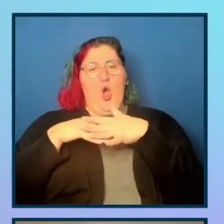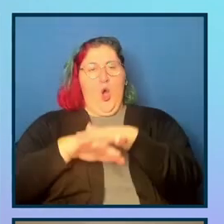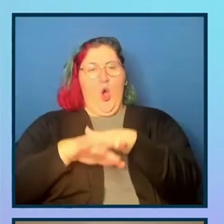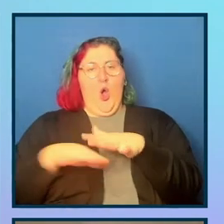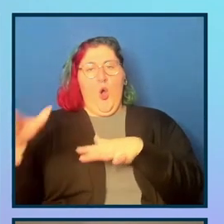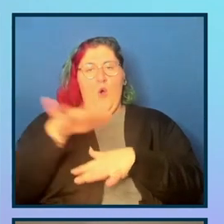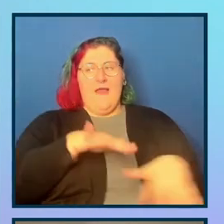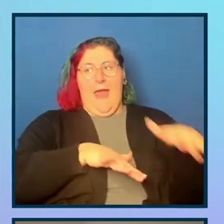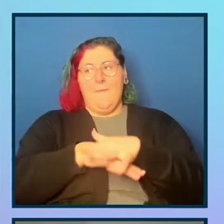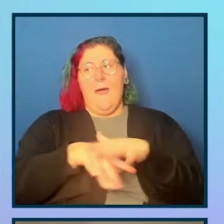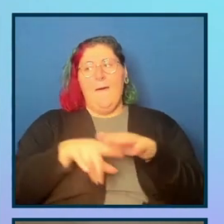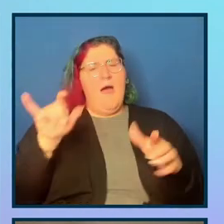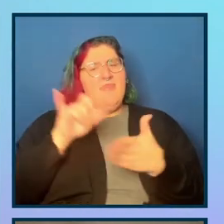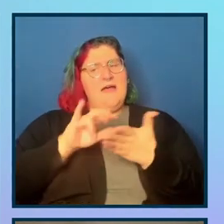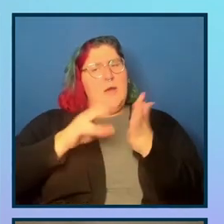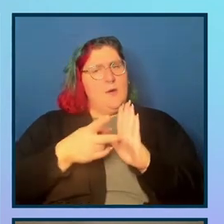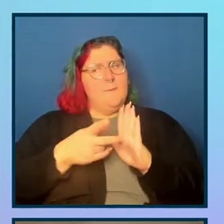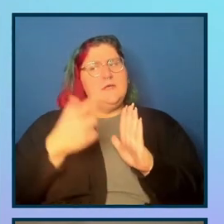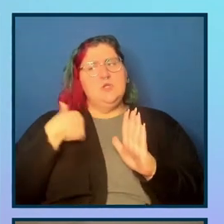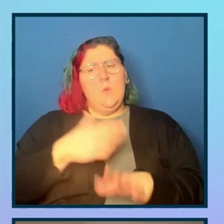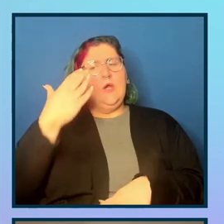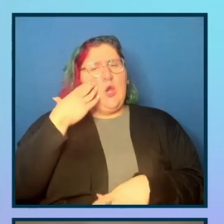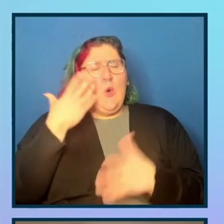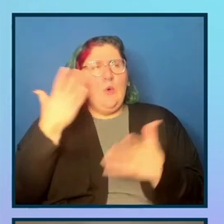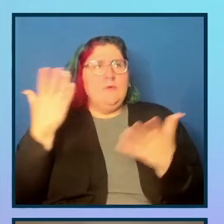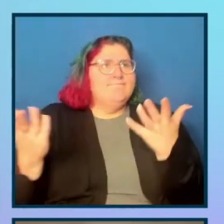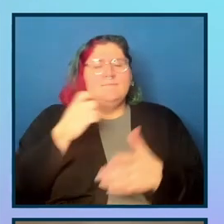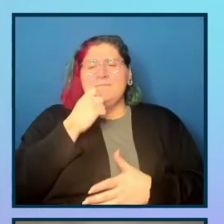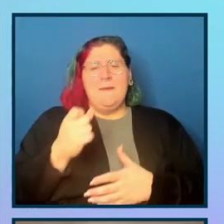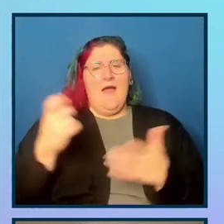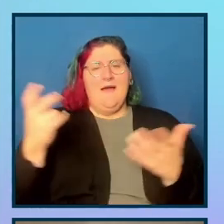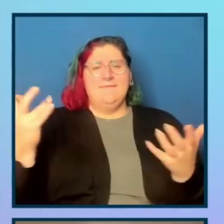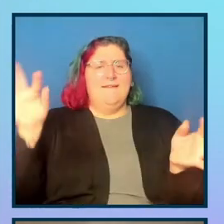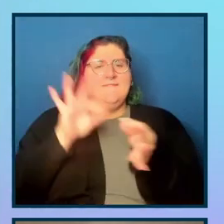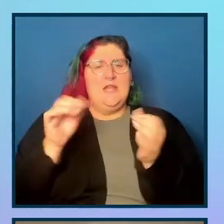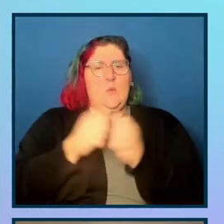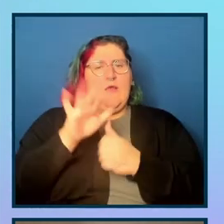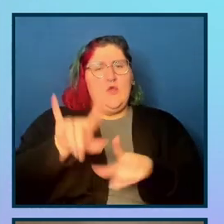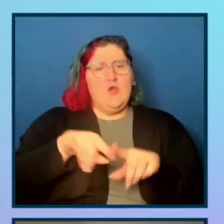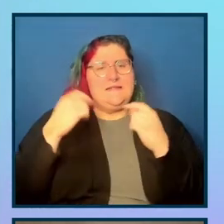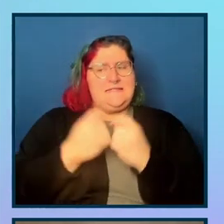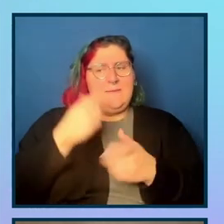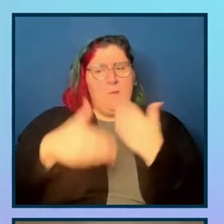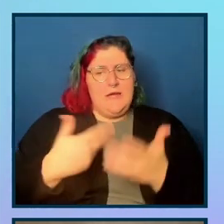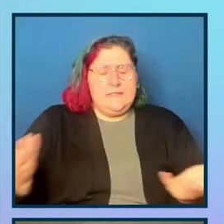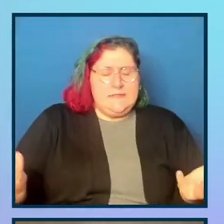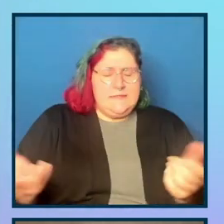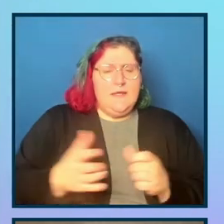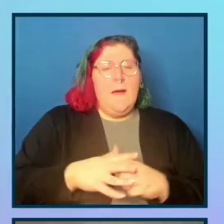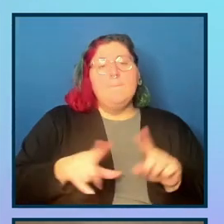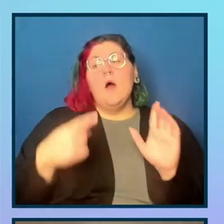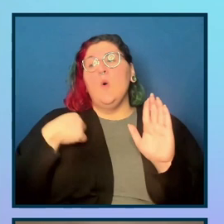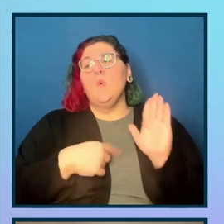intentional. We know that some stuff I show might not fit in with one of your team's processes. So we're showing a